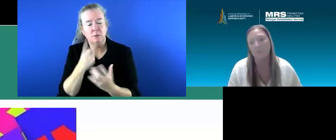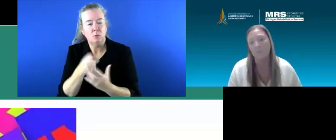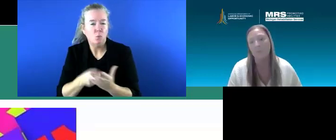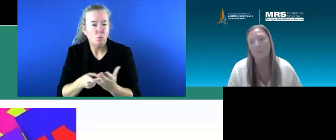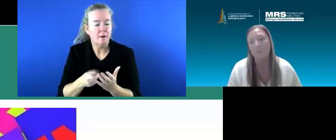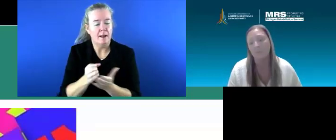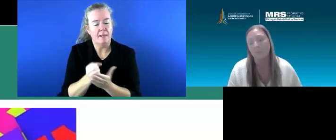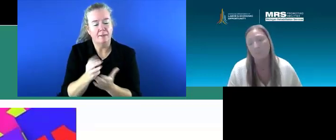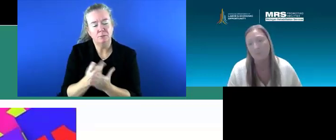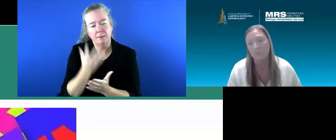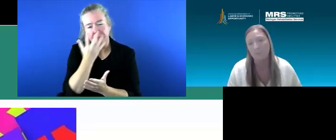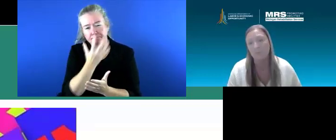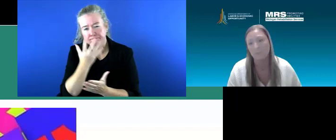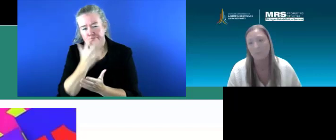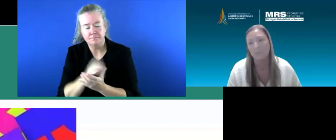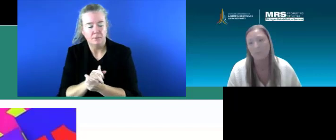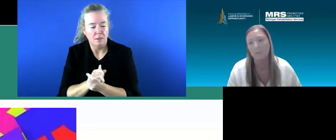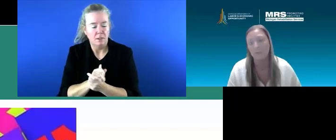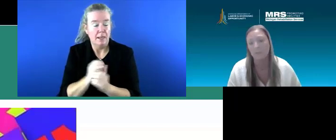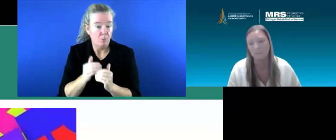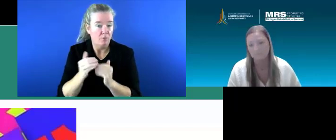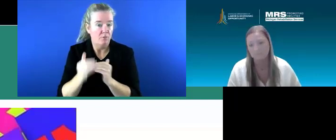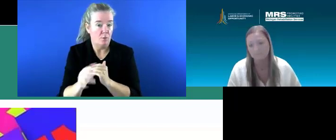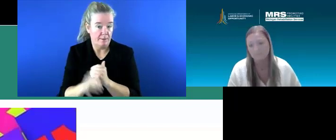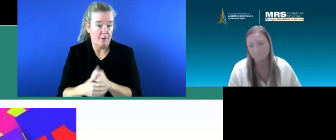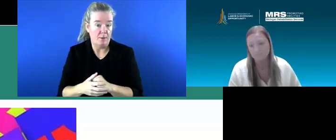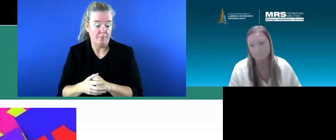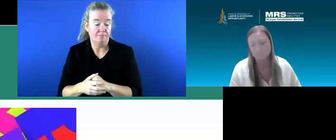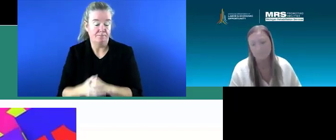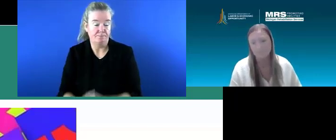that eligibility is and, and move forward that way.